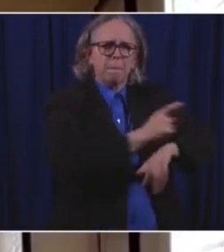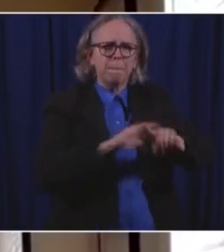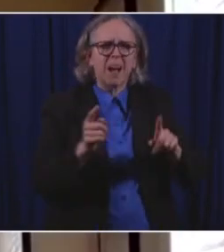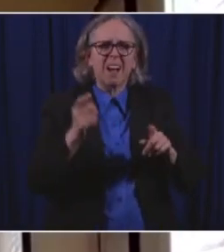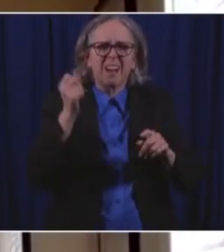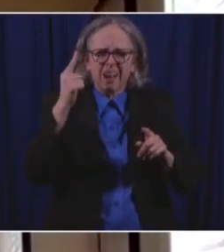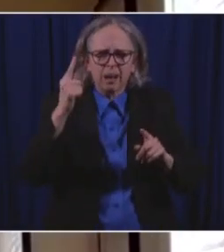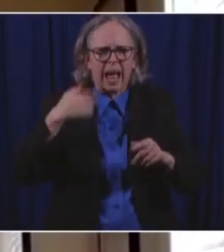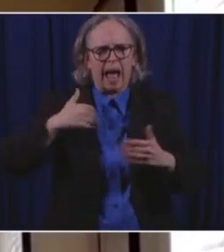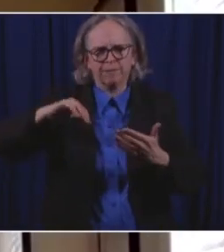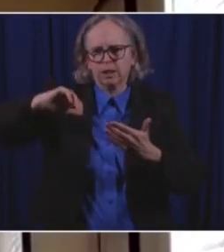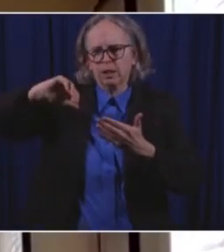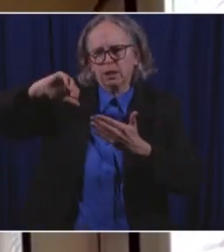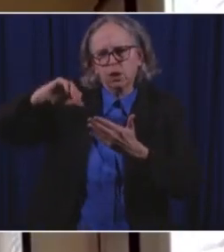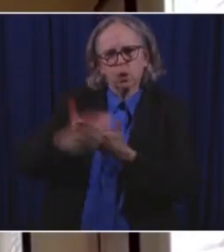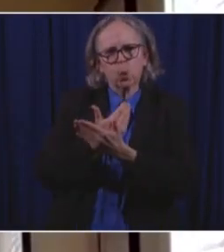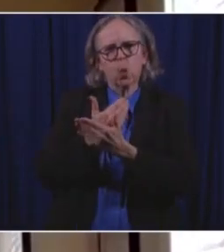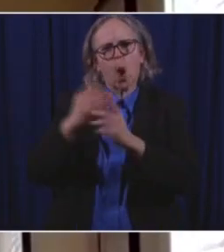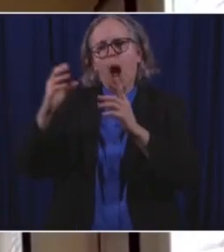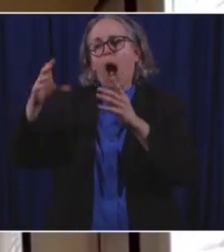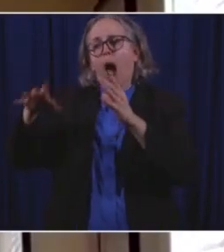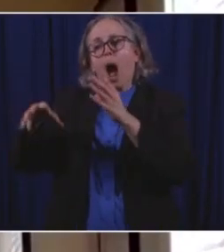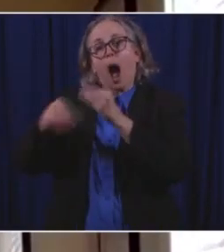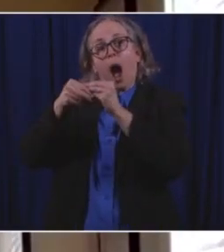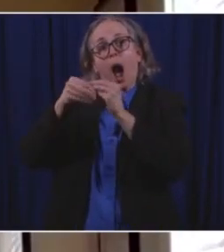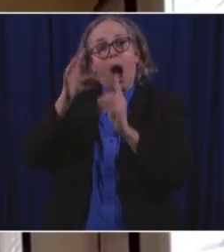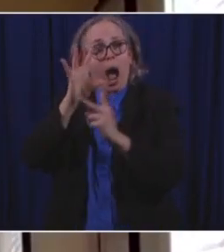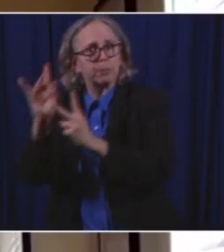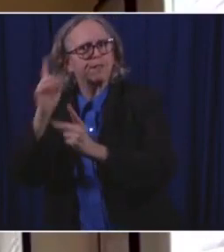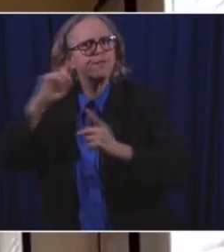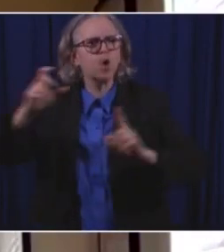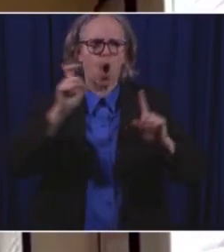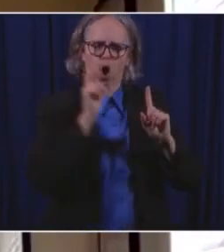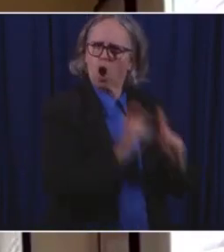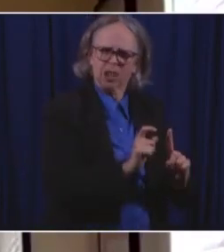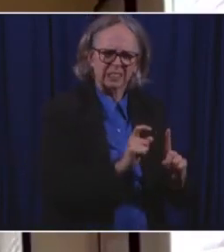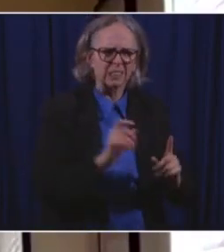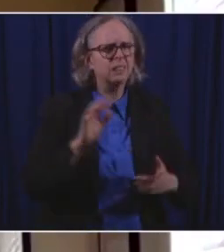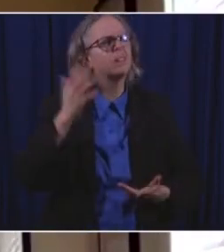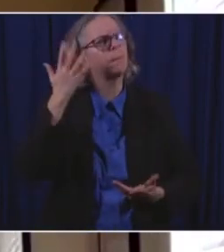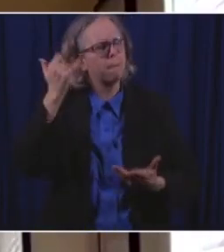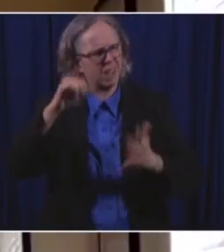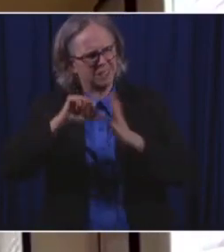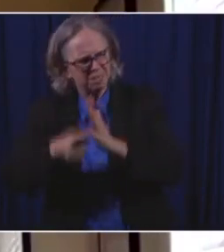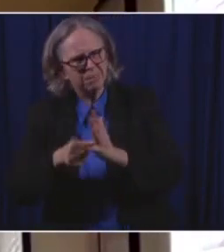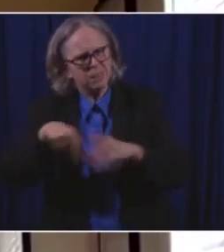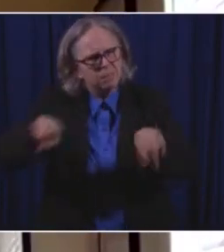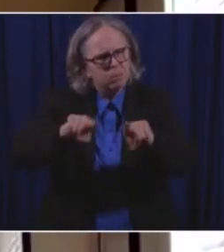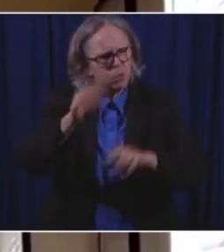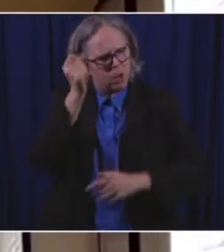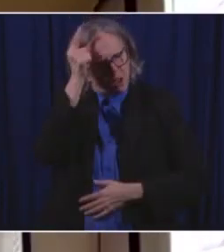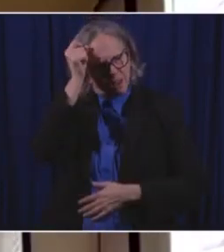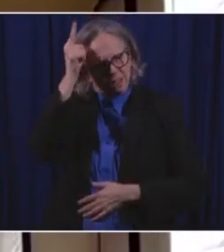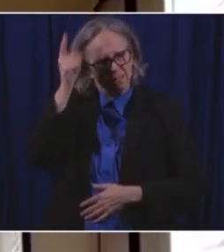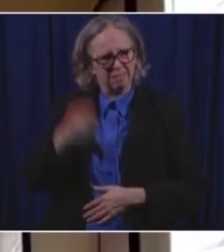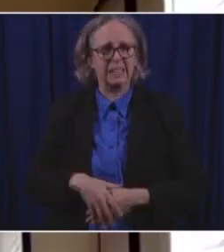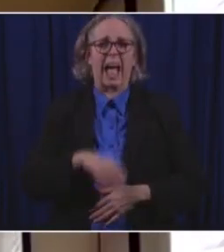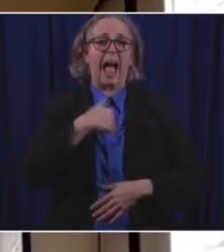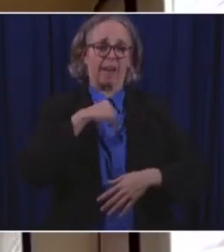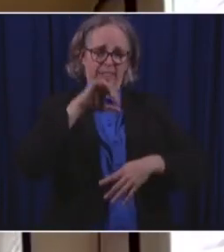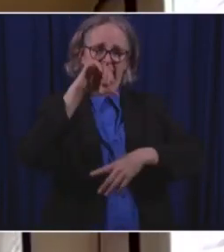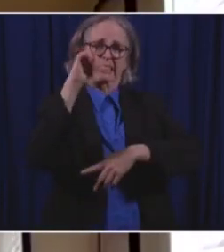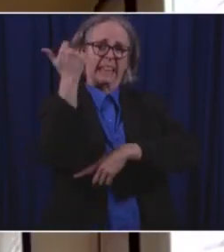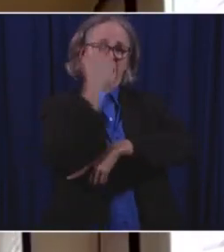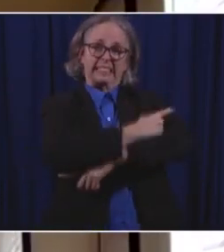quarantining that will be reasonable for many Ohioans. A 10-day option that does not require testing,